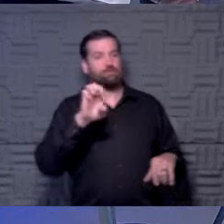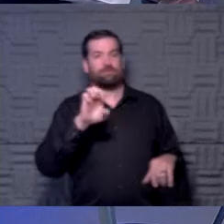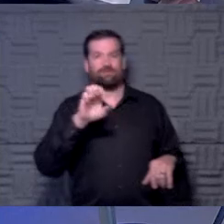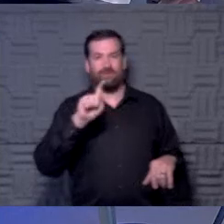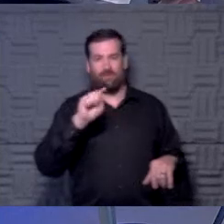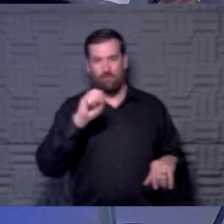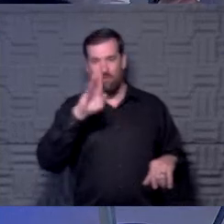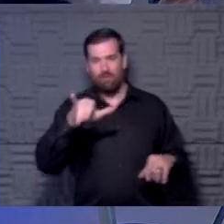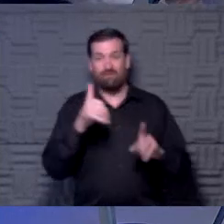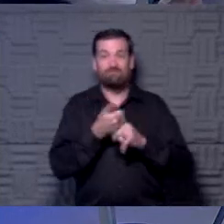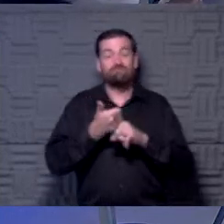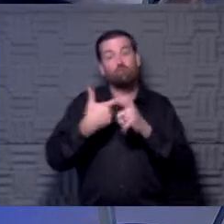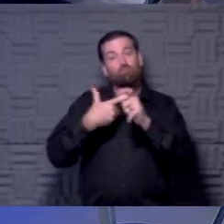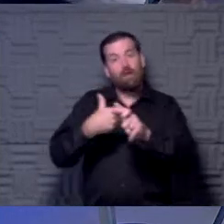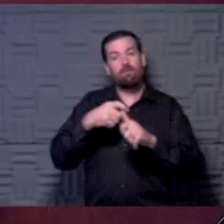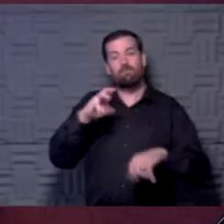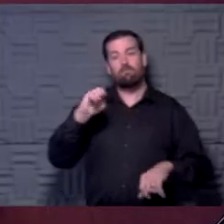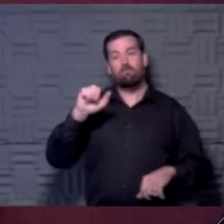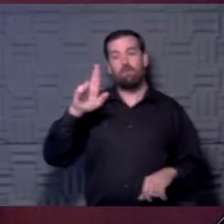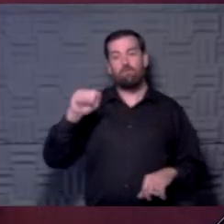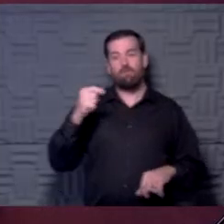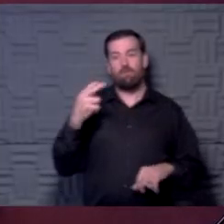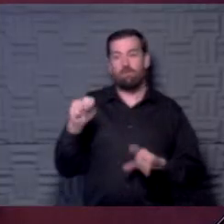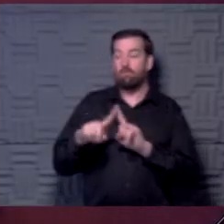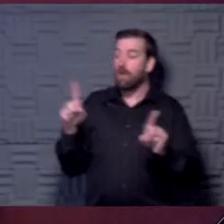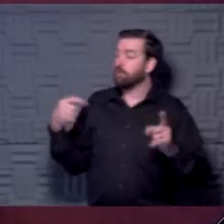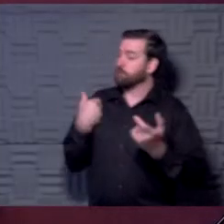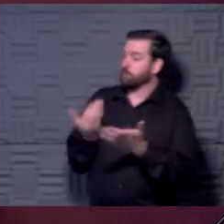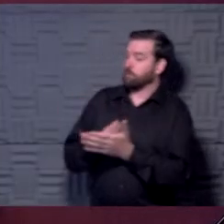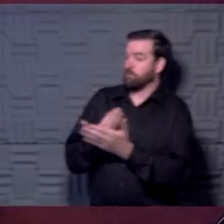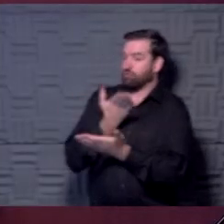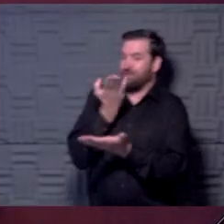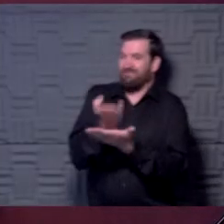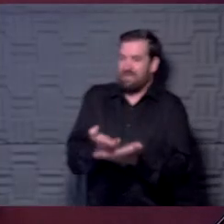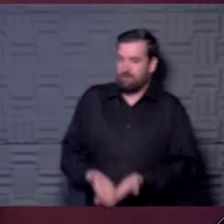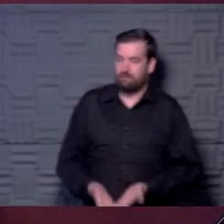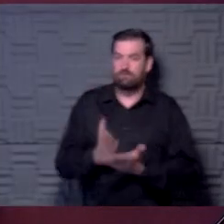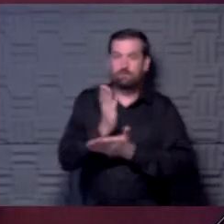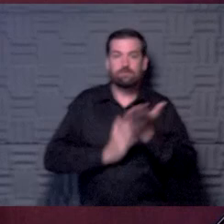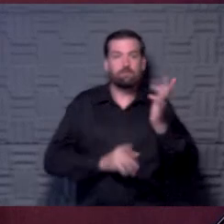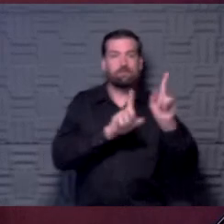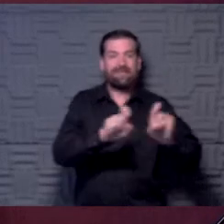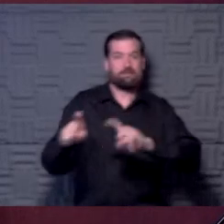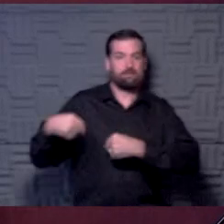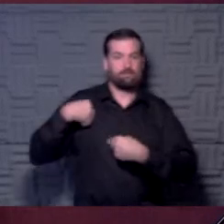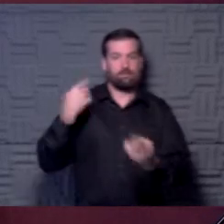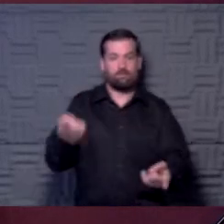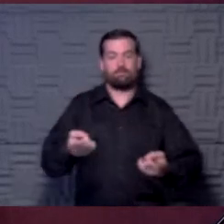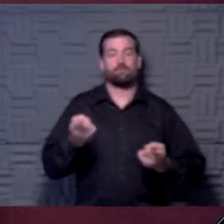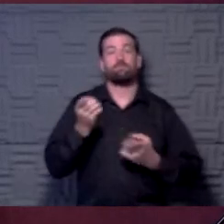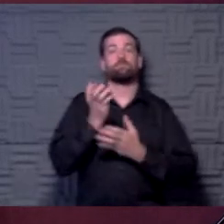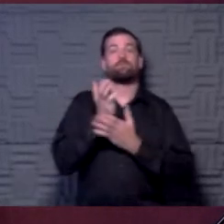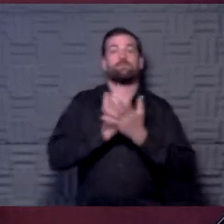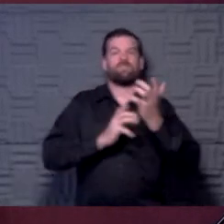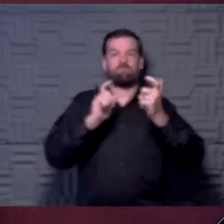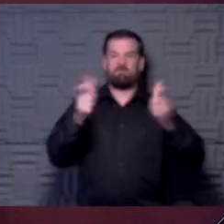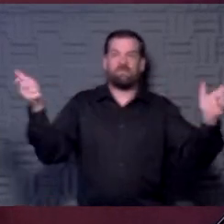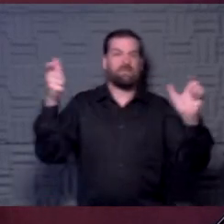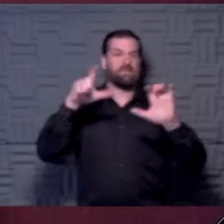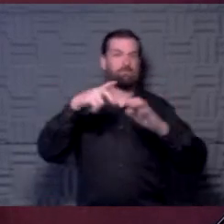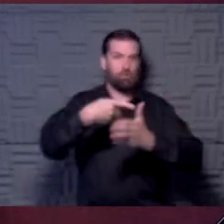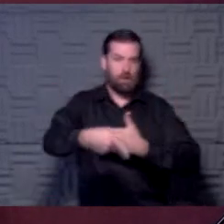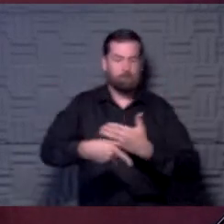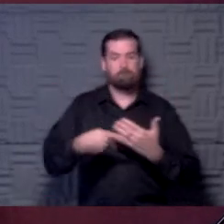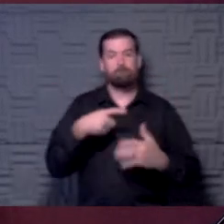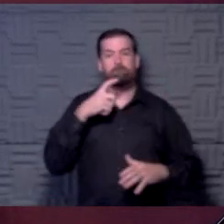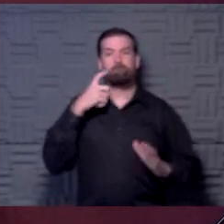context is we don't know, and I think there's emerging evidence that are coming out of some of the testing that's occurring with some of the bigger programs that people